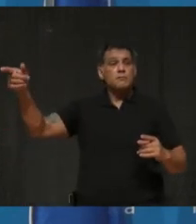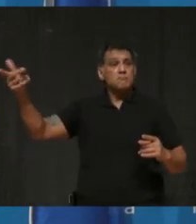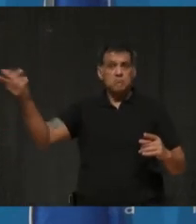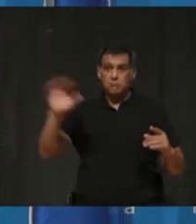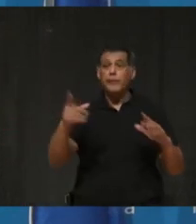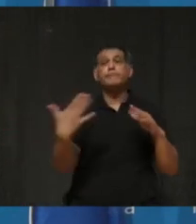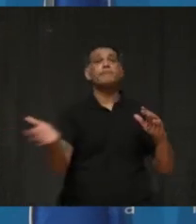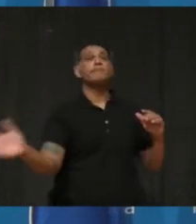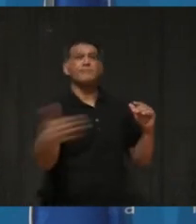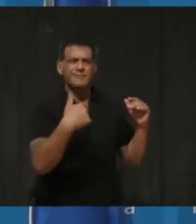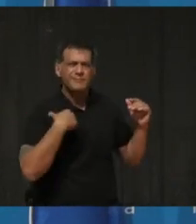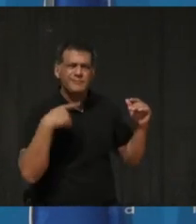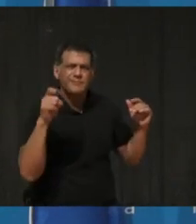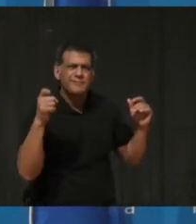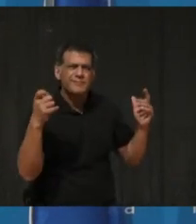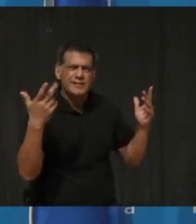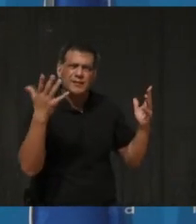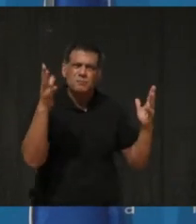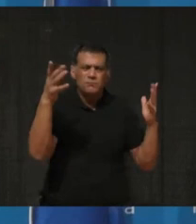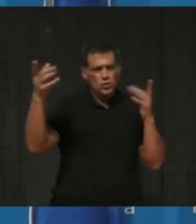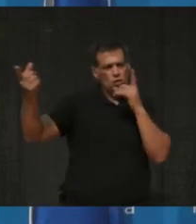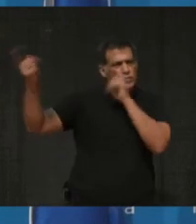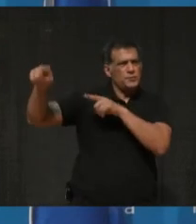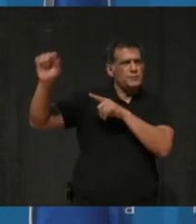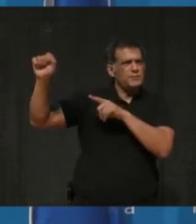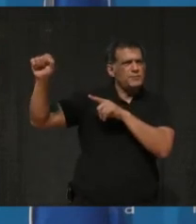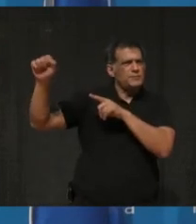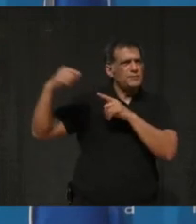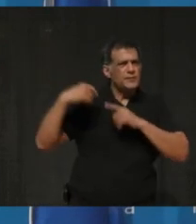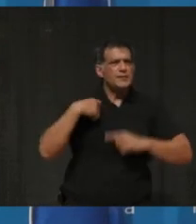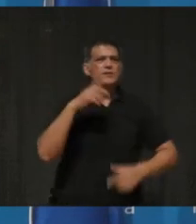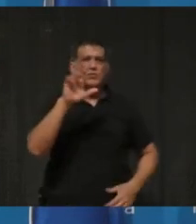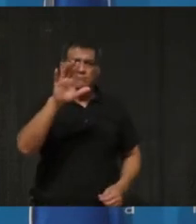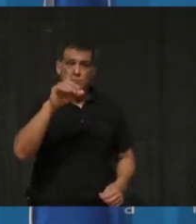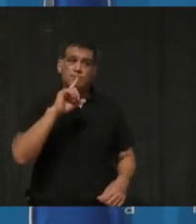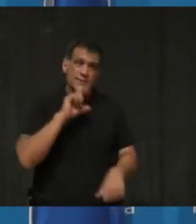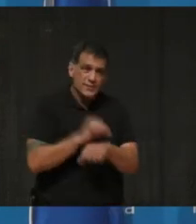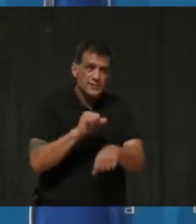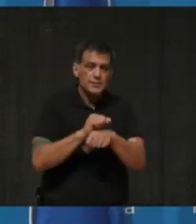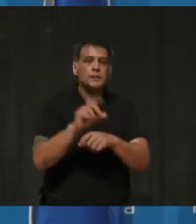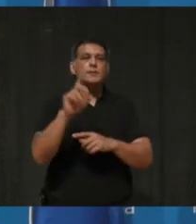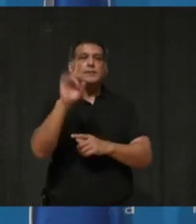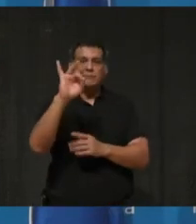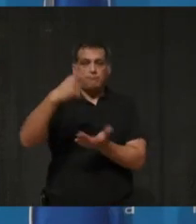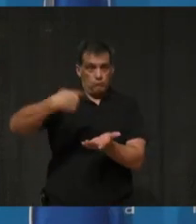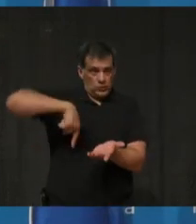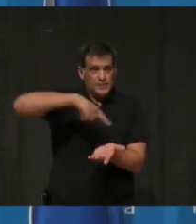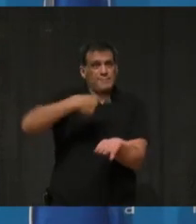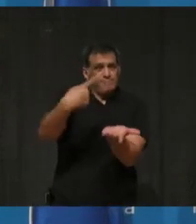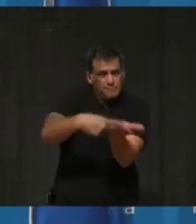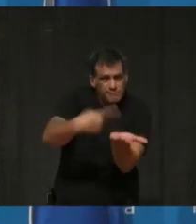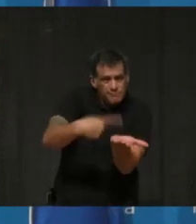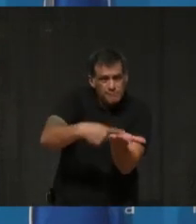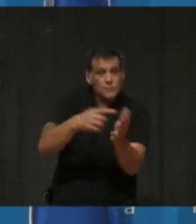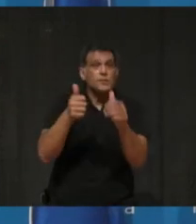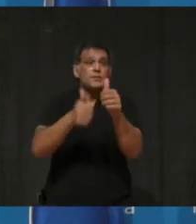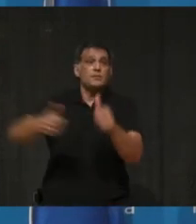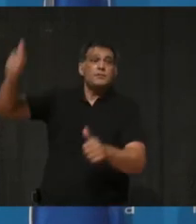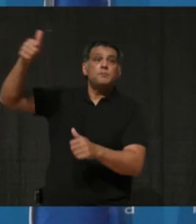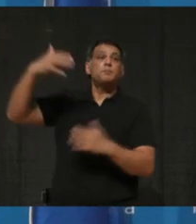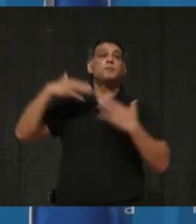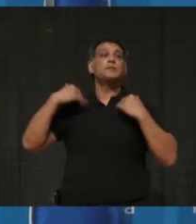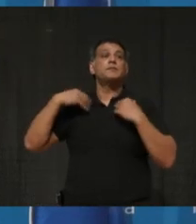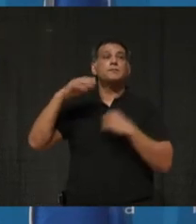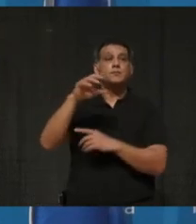Yeah, certainly the rule needs a little more teeth. You're absolutely right. I did have a chance to speak with Chief Durayapa and Deputy Chief Mark